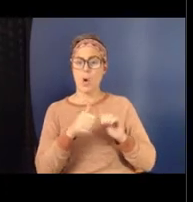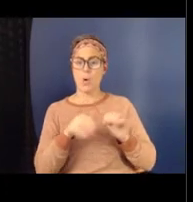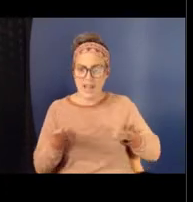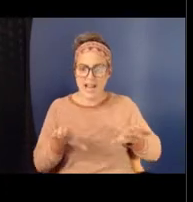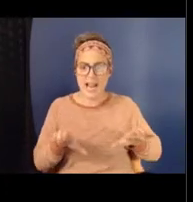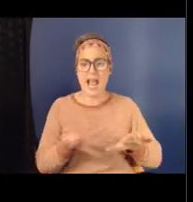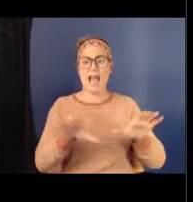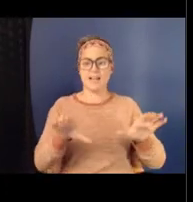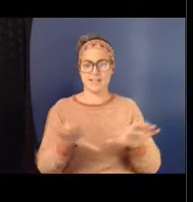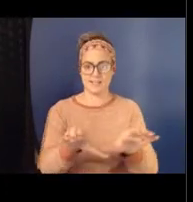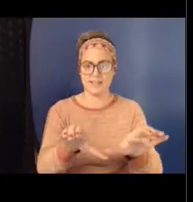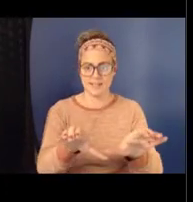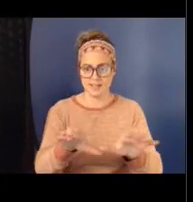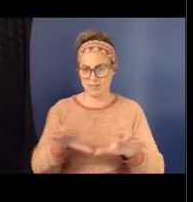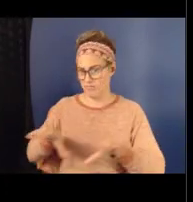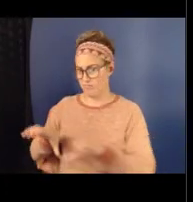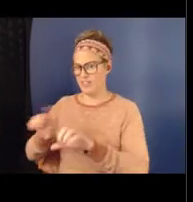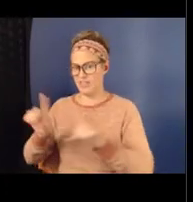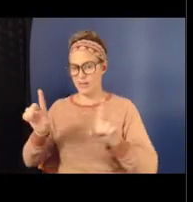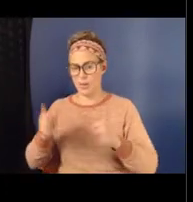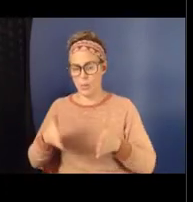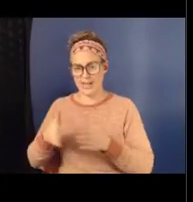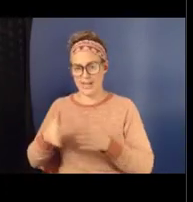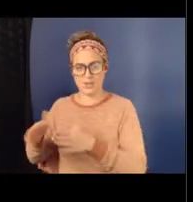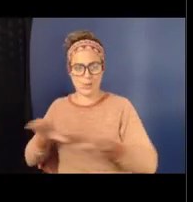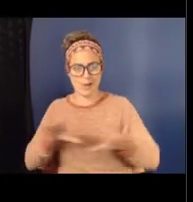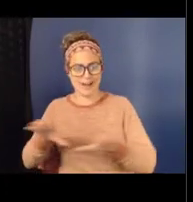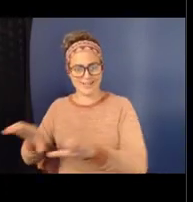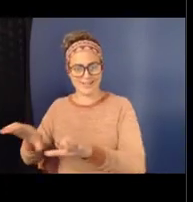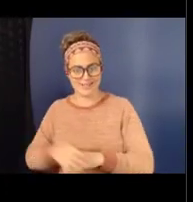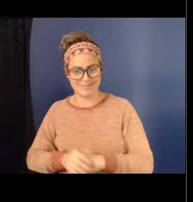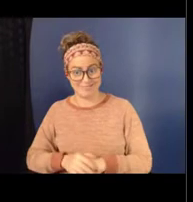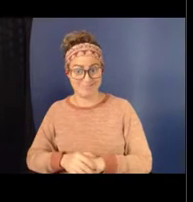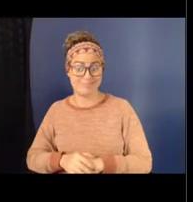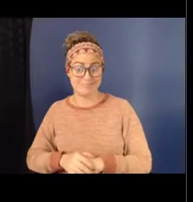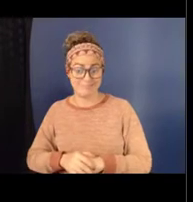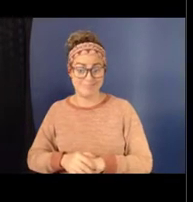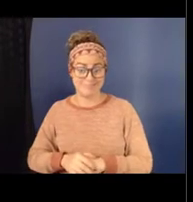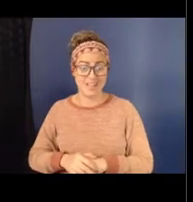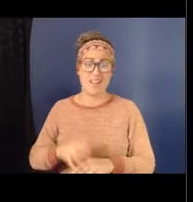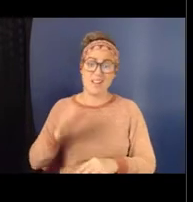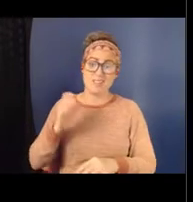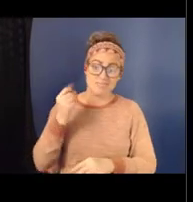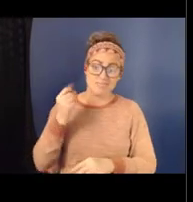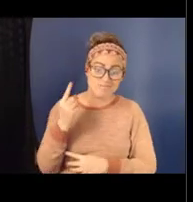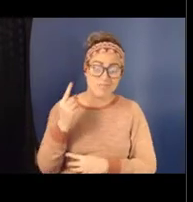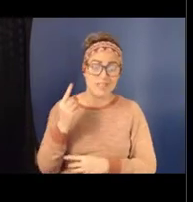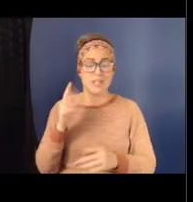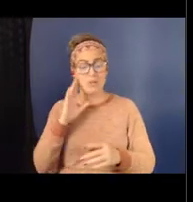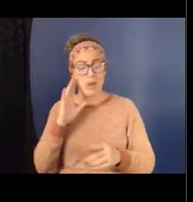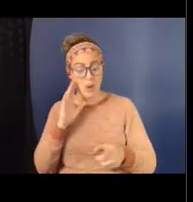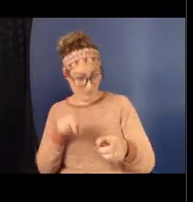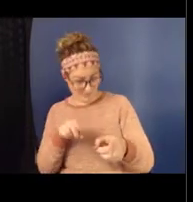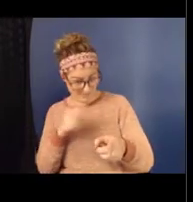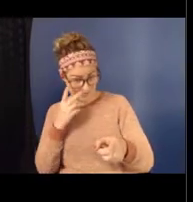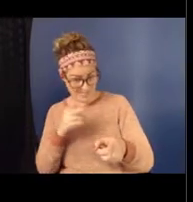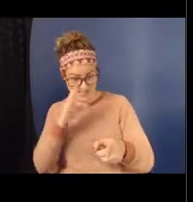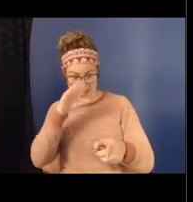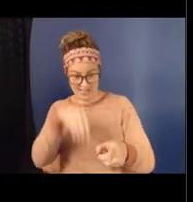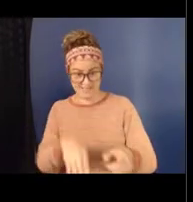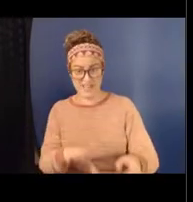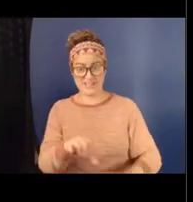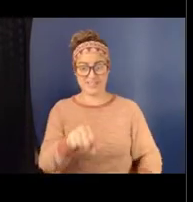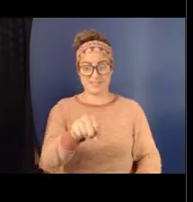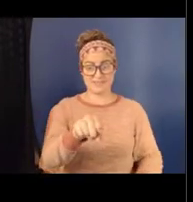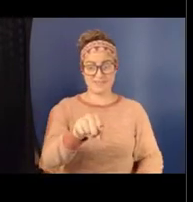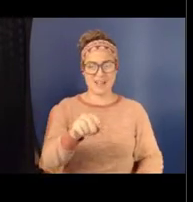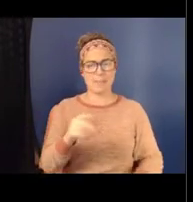and hence the elephant here that people are touching different parts of, and although this is a